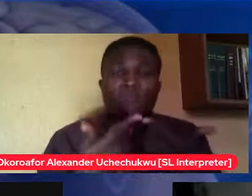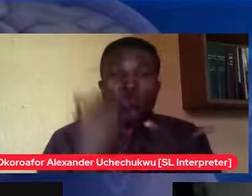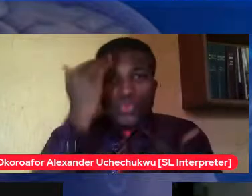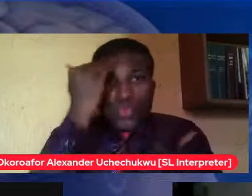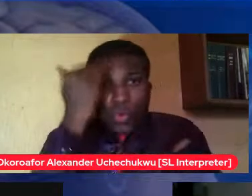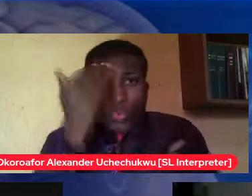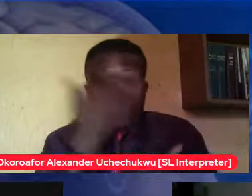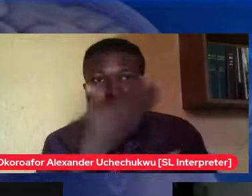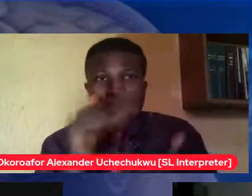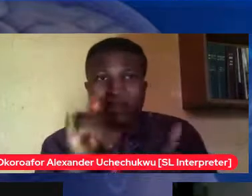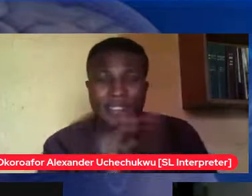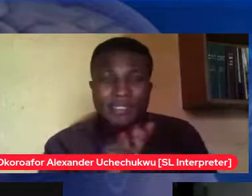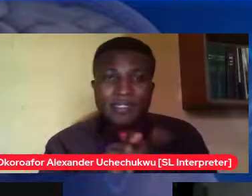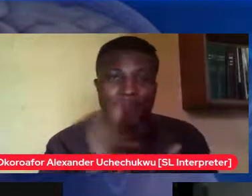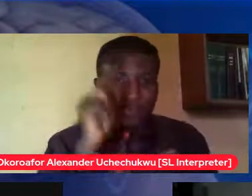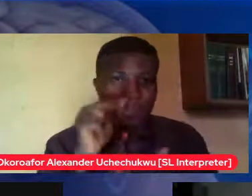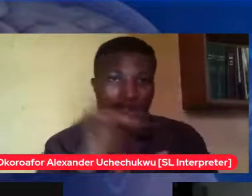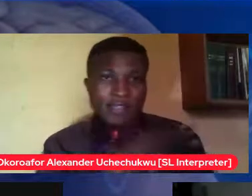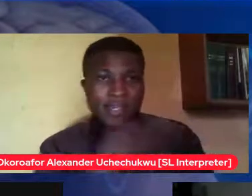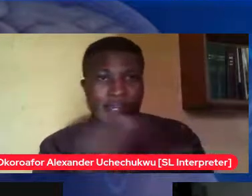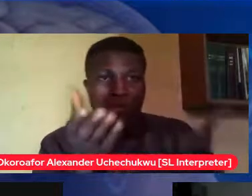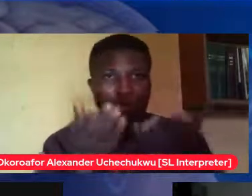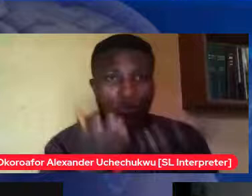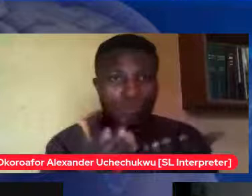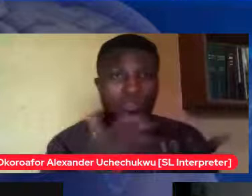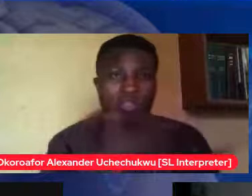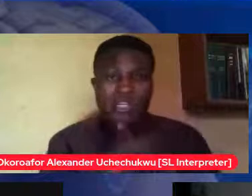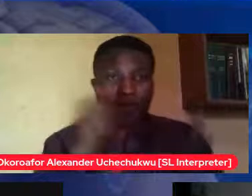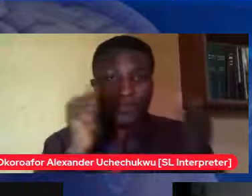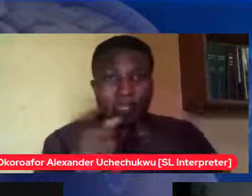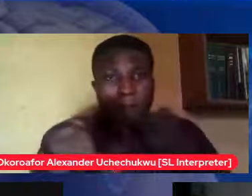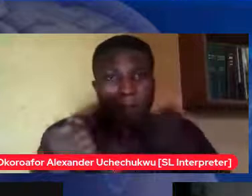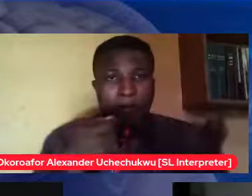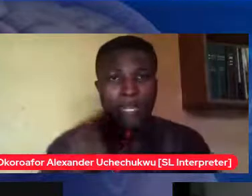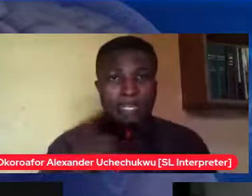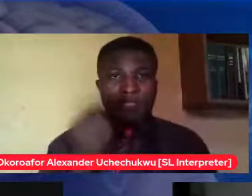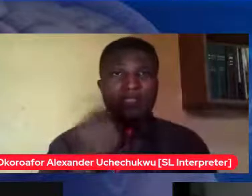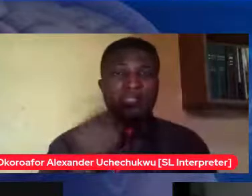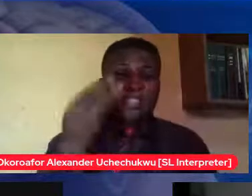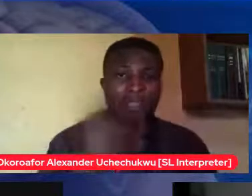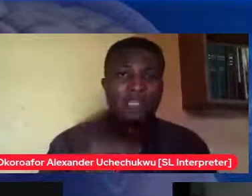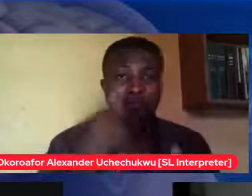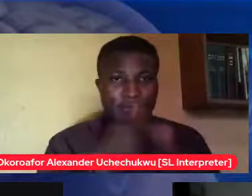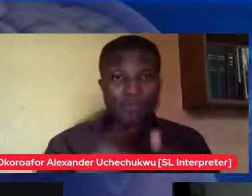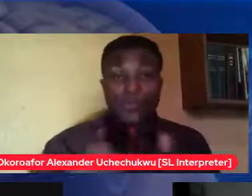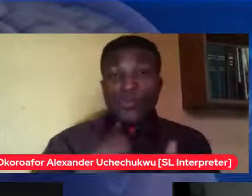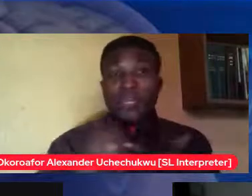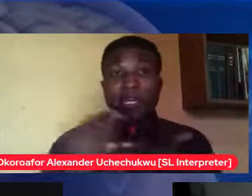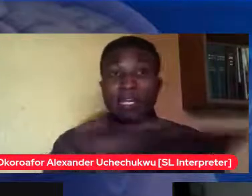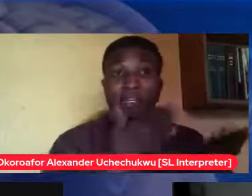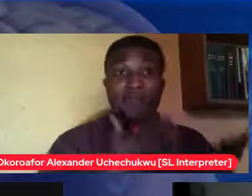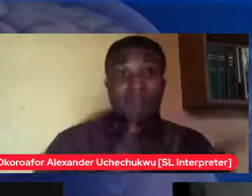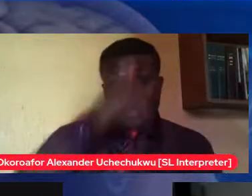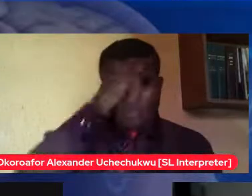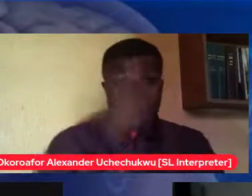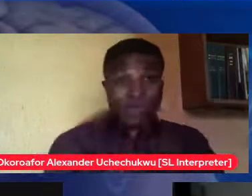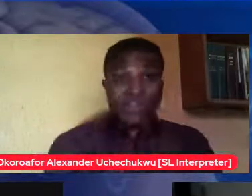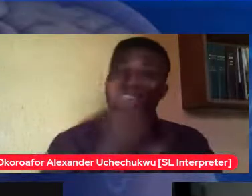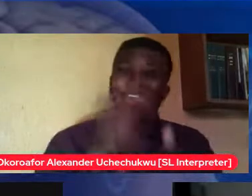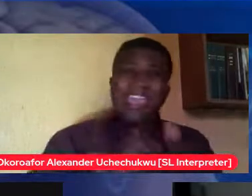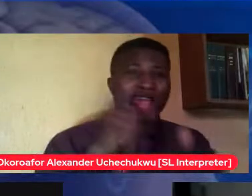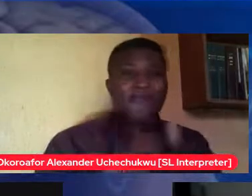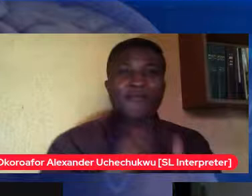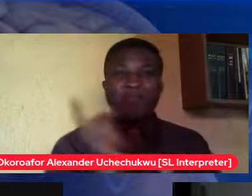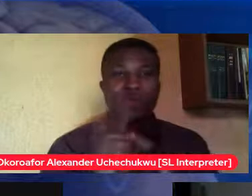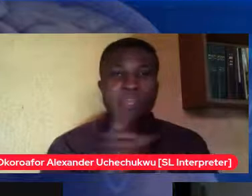they couldn't so i'm saying with muni we take him everywhere every single place we take him there and if it's a place that we feel we have to be extra